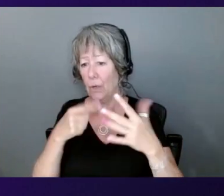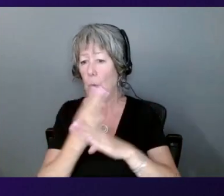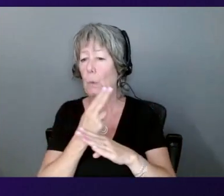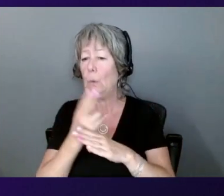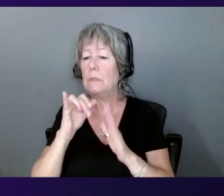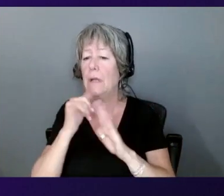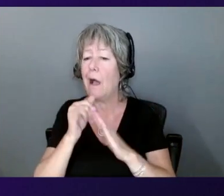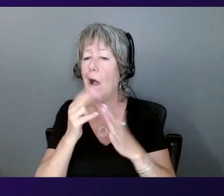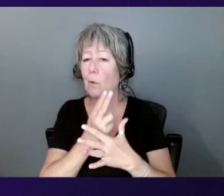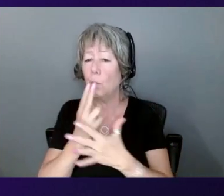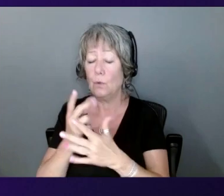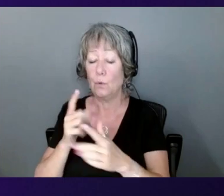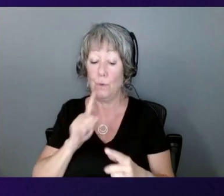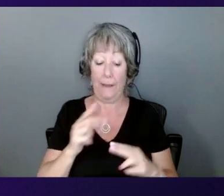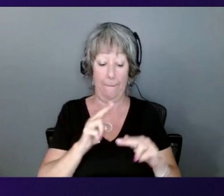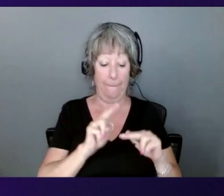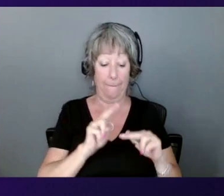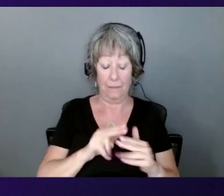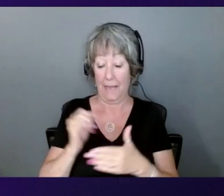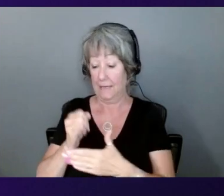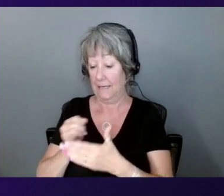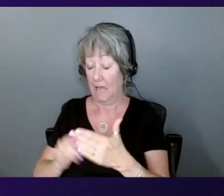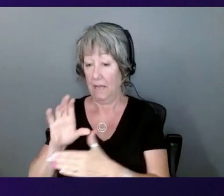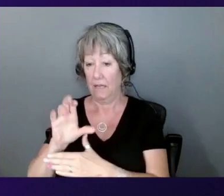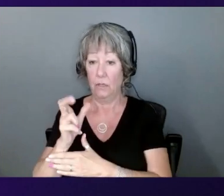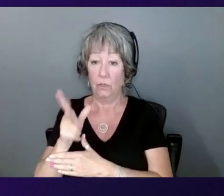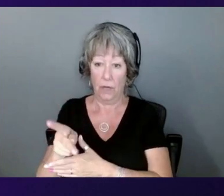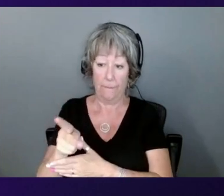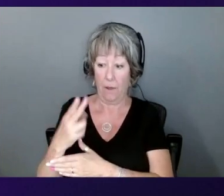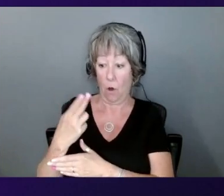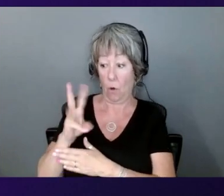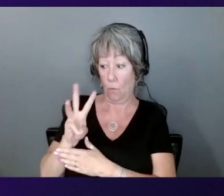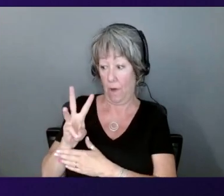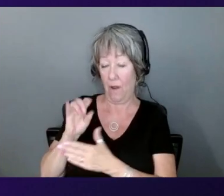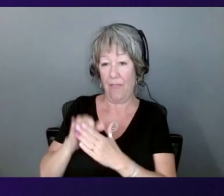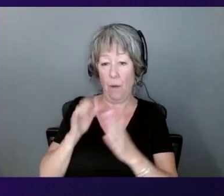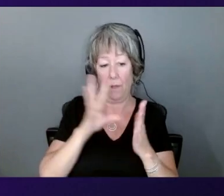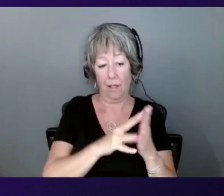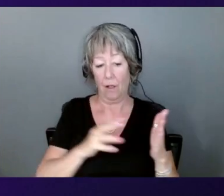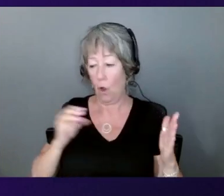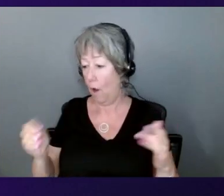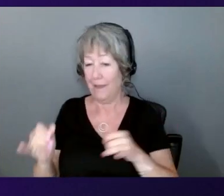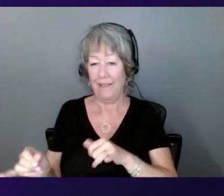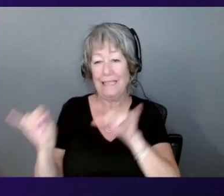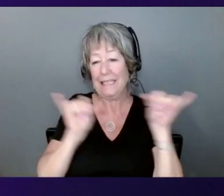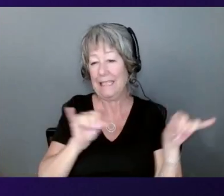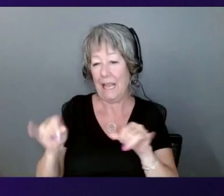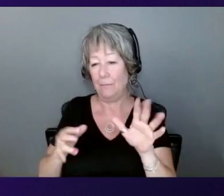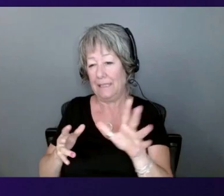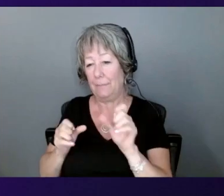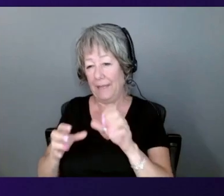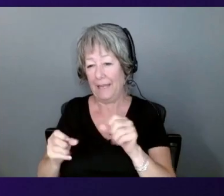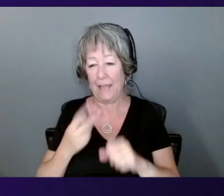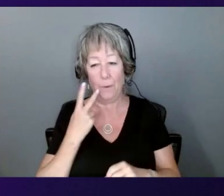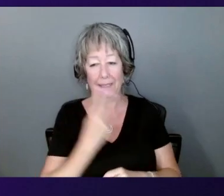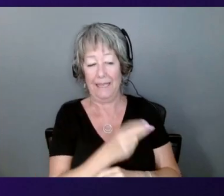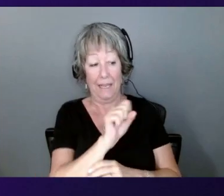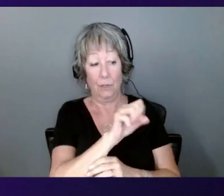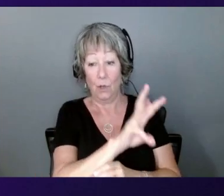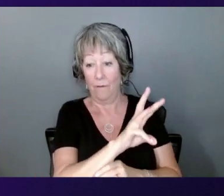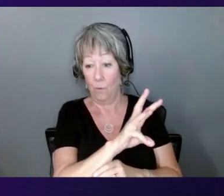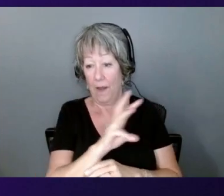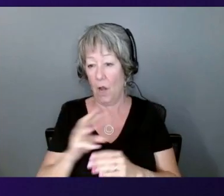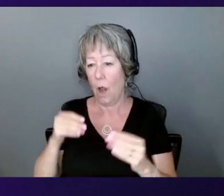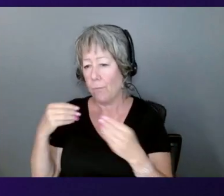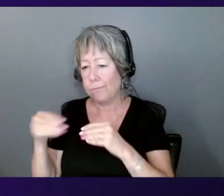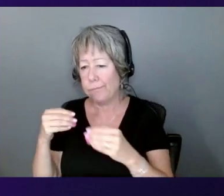designing chips in the hardware domain that mimic the speed and agility that can be often found in the software industry. And